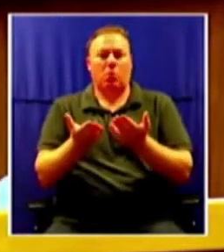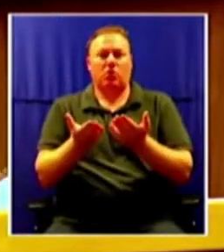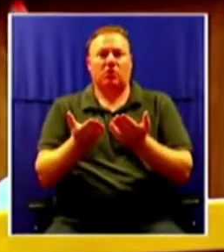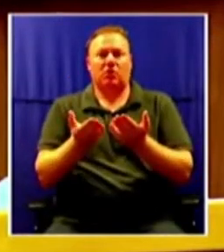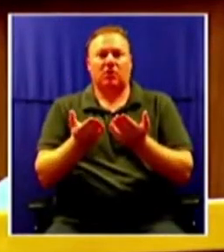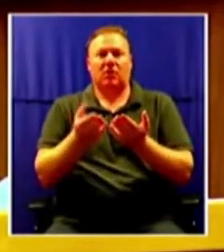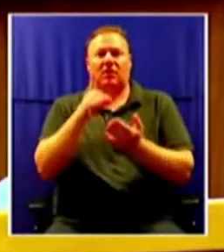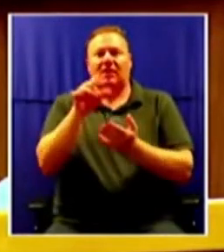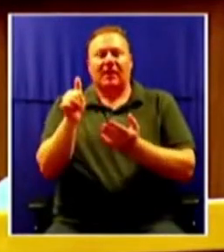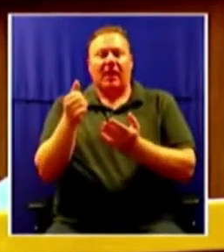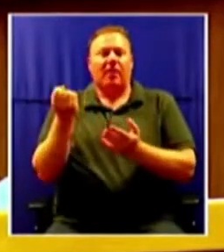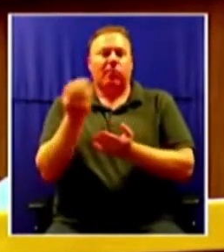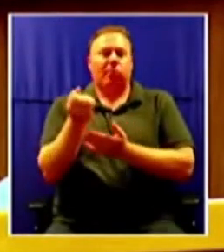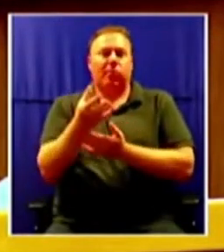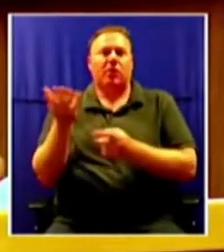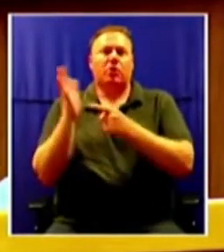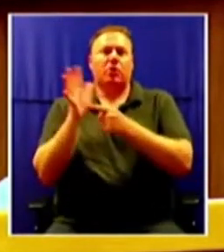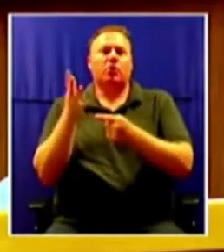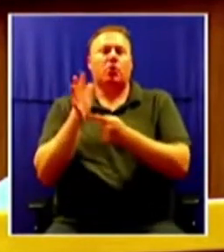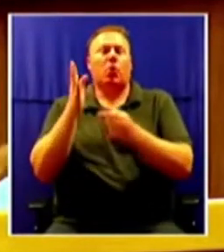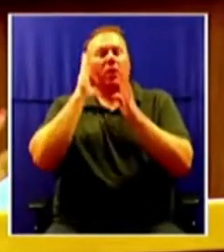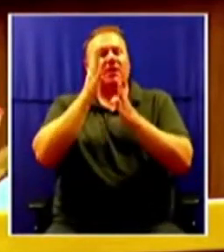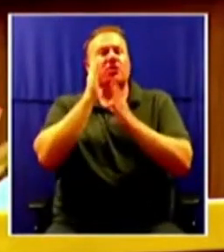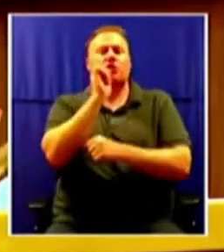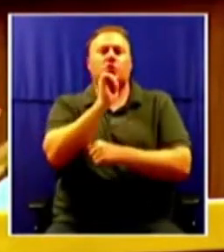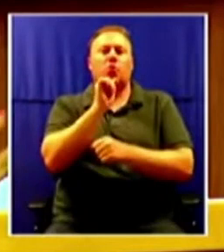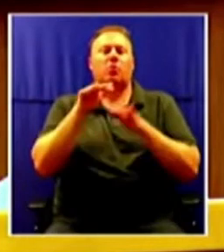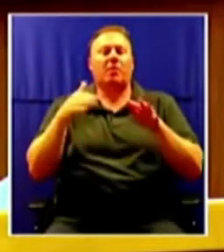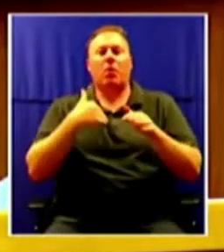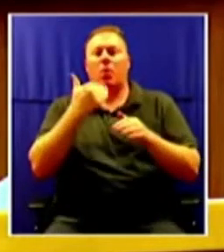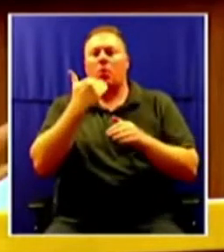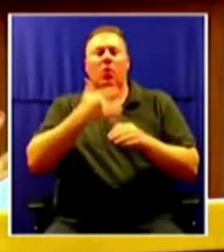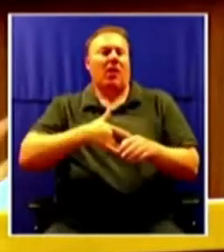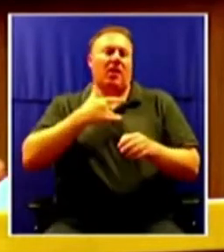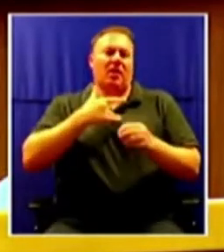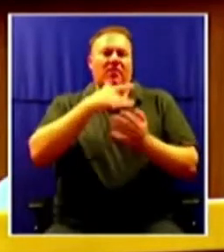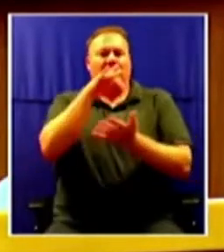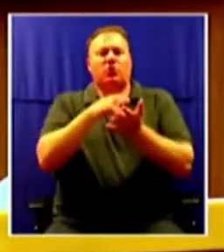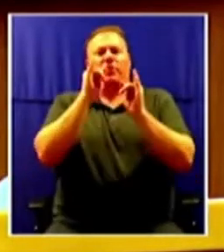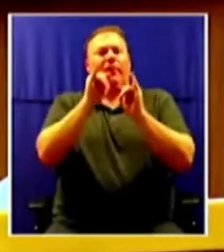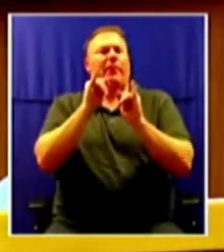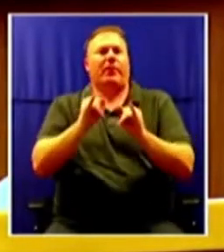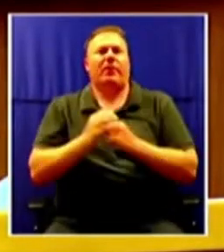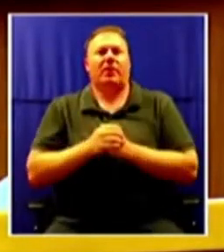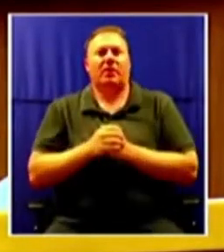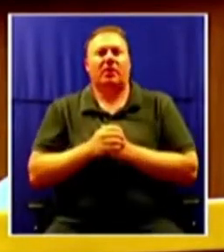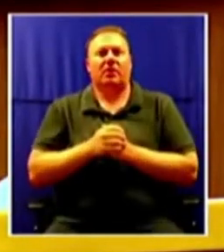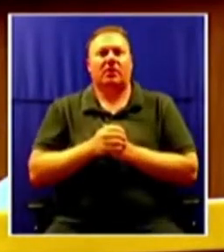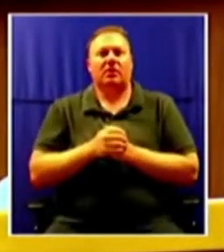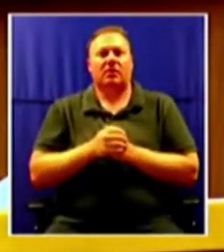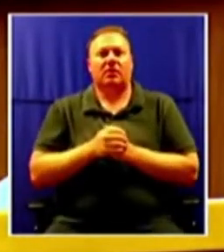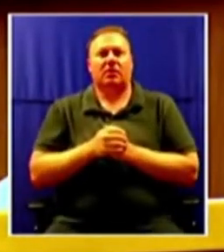attention the horrible living conditions they are subjected to. Our people, as you would refer to them, were very excited.